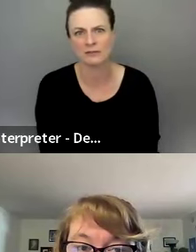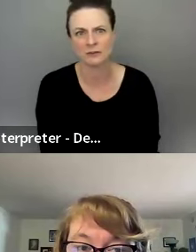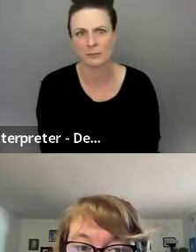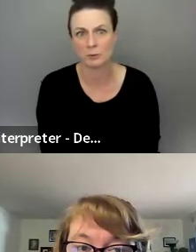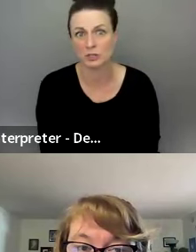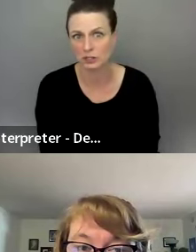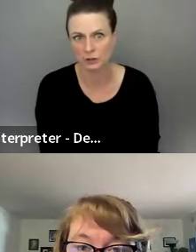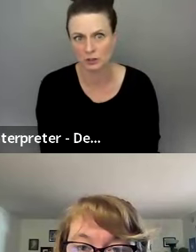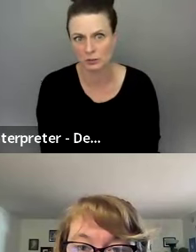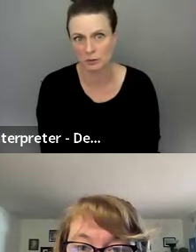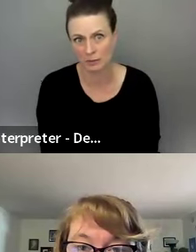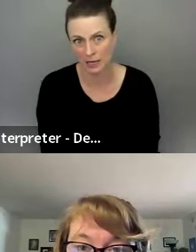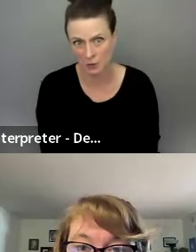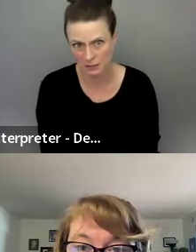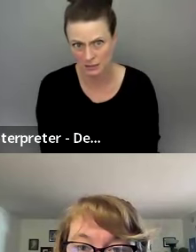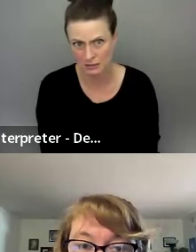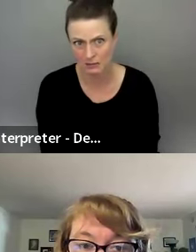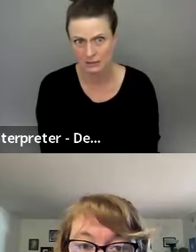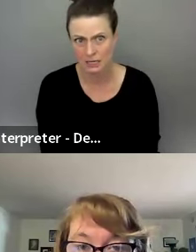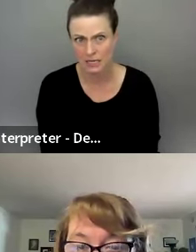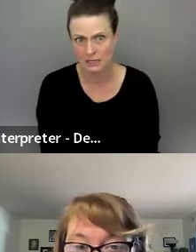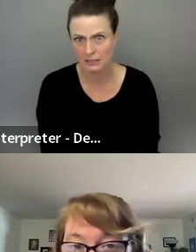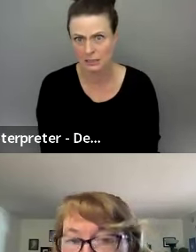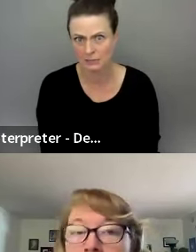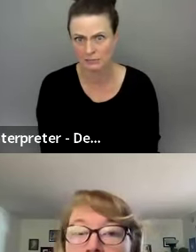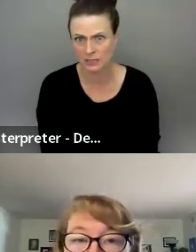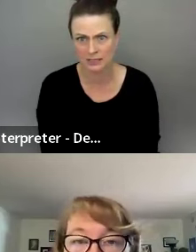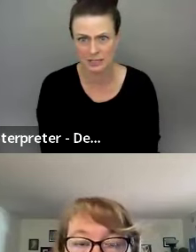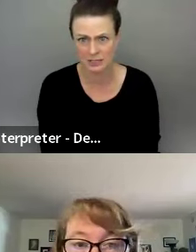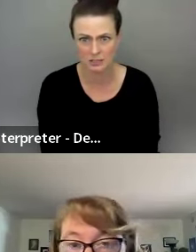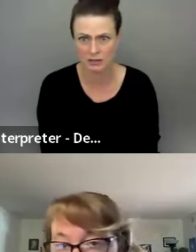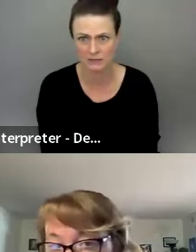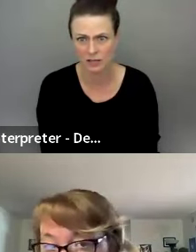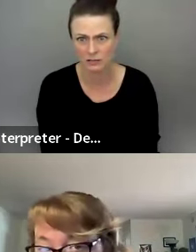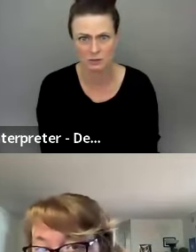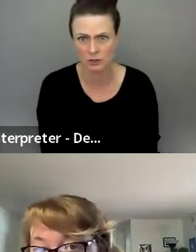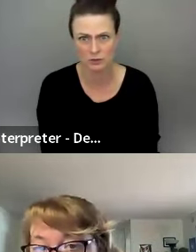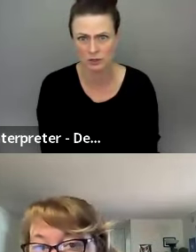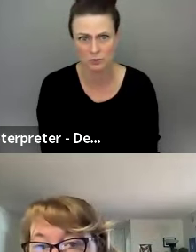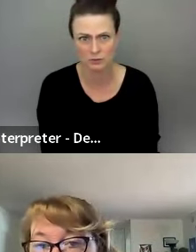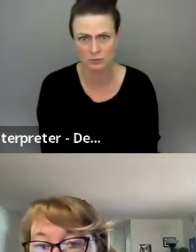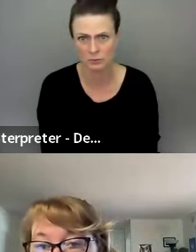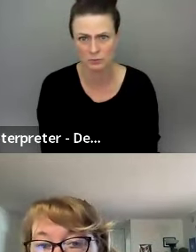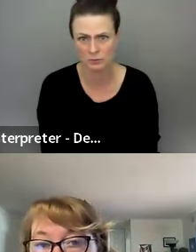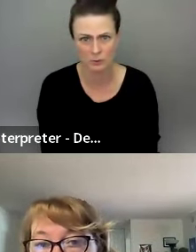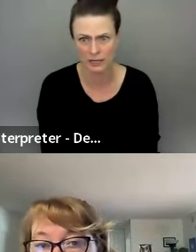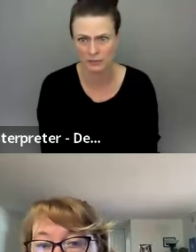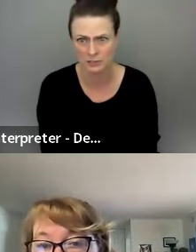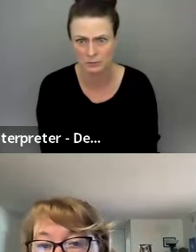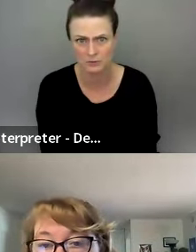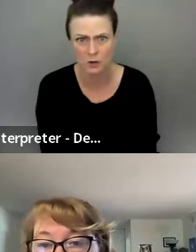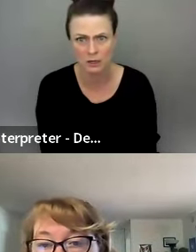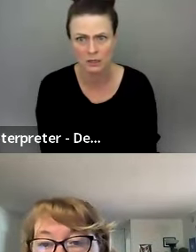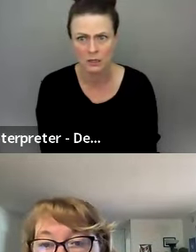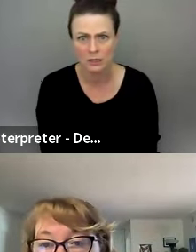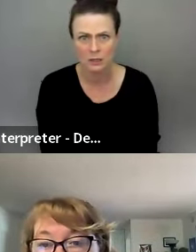I, I feel maybe we should defer to what Milad wants. And, um, Anastasia, do you have thoughts or are you good with what we had